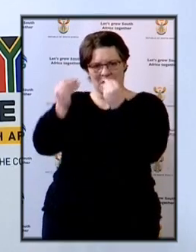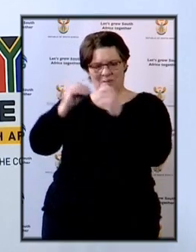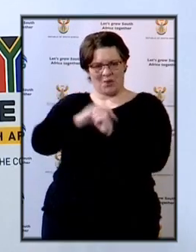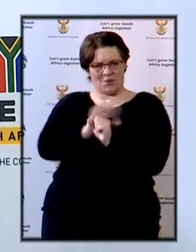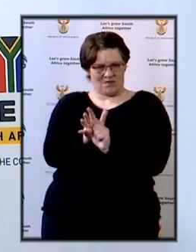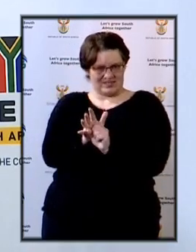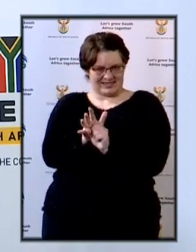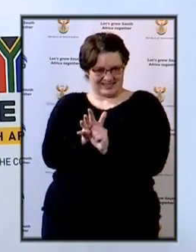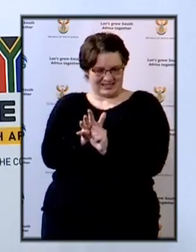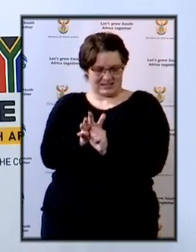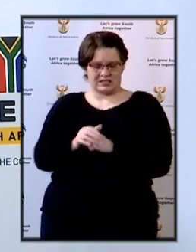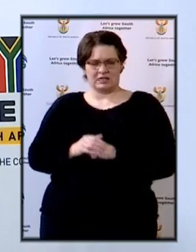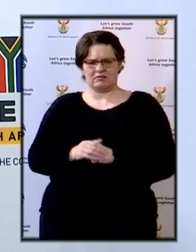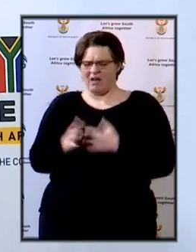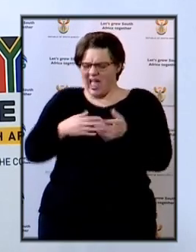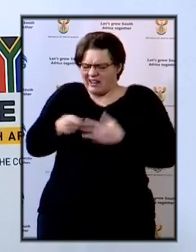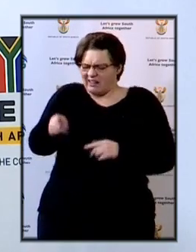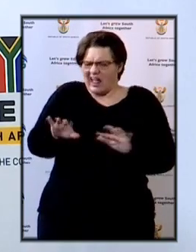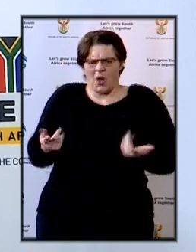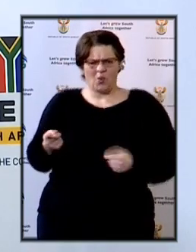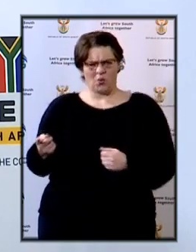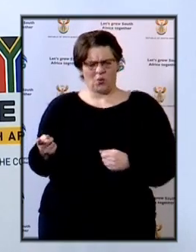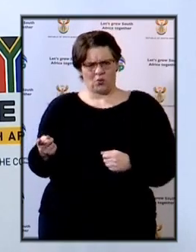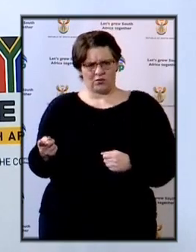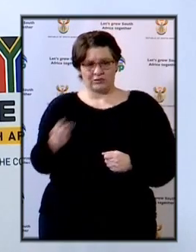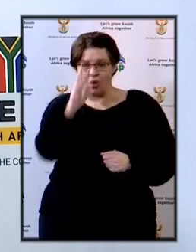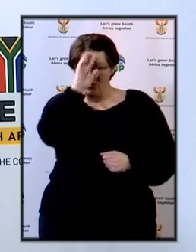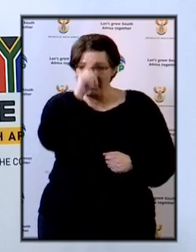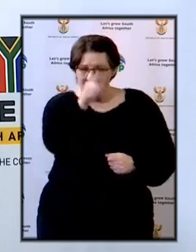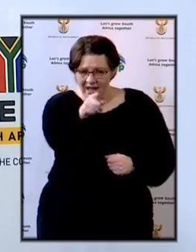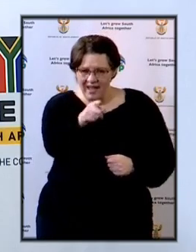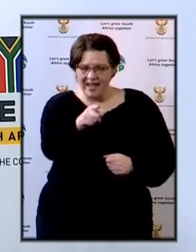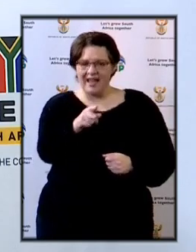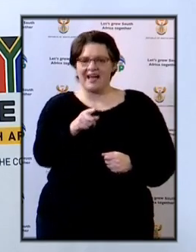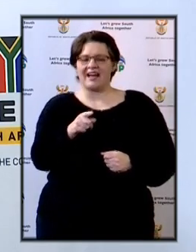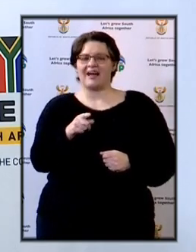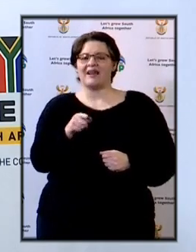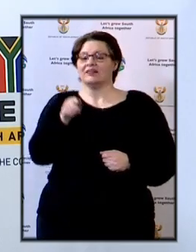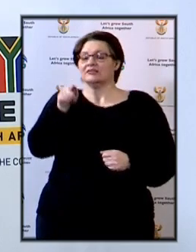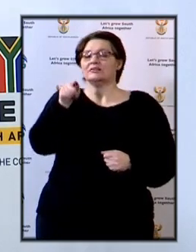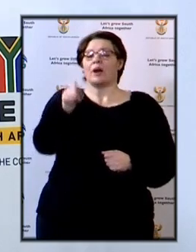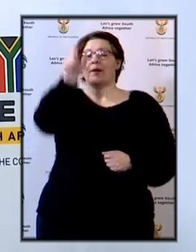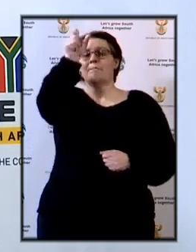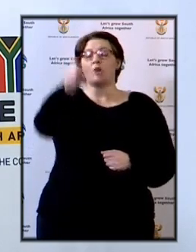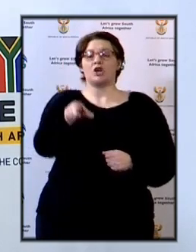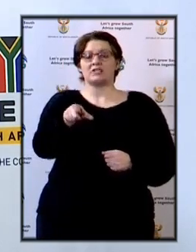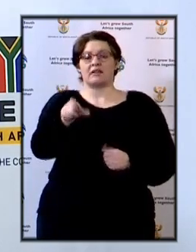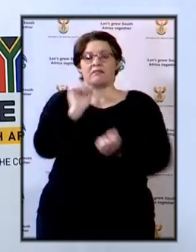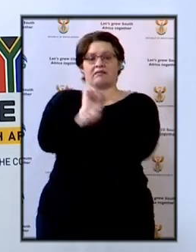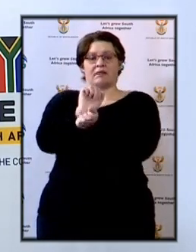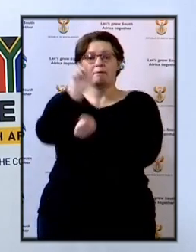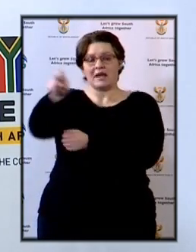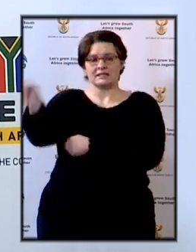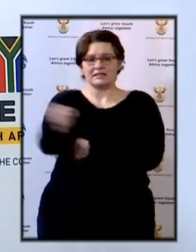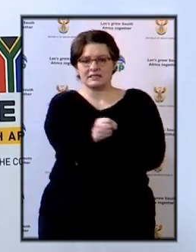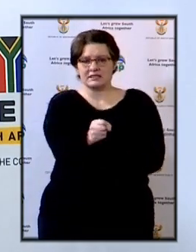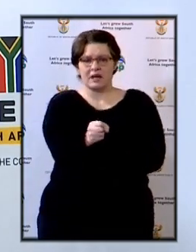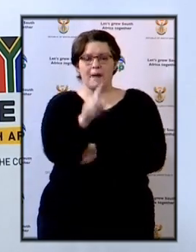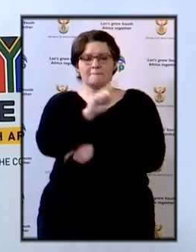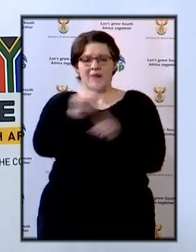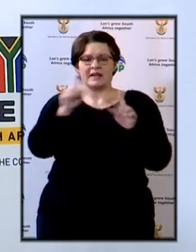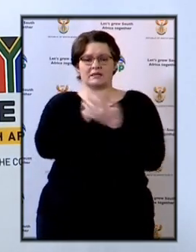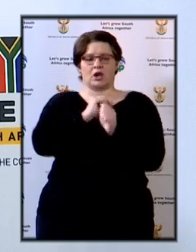affected by way of COVID. There are procedures of dealing with those so we respect those